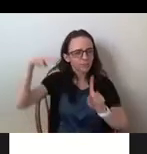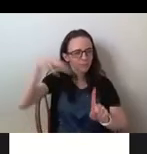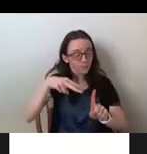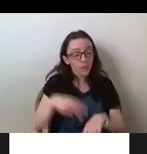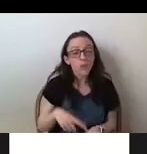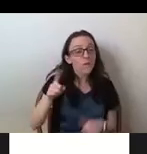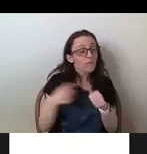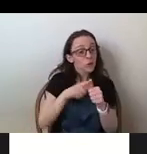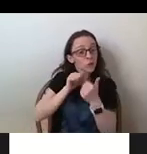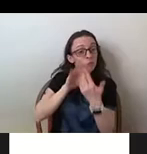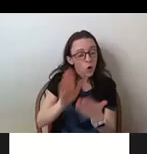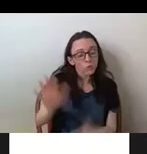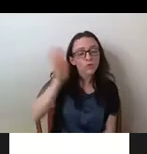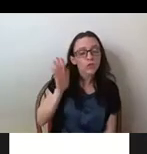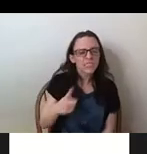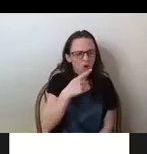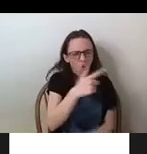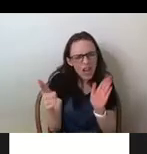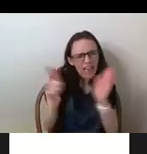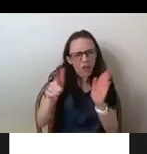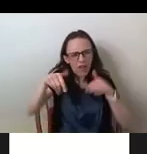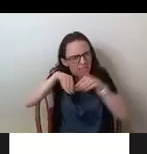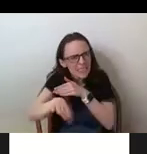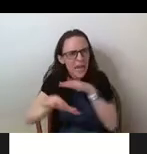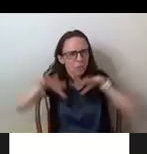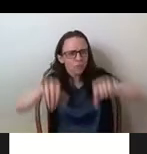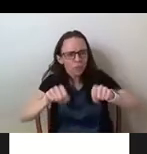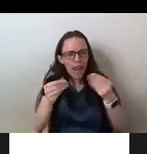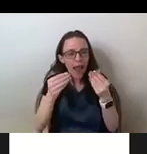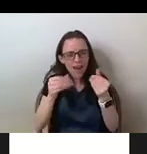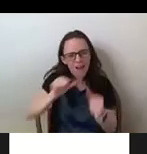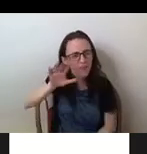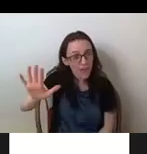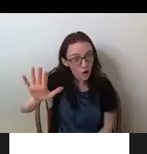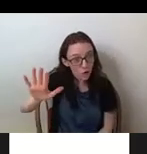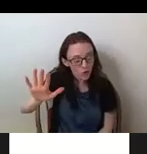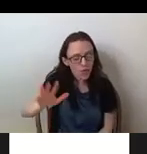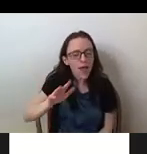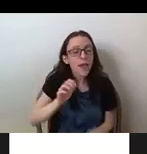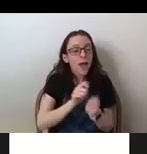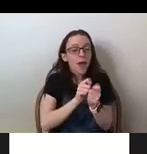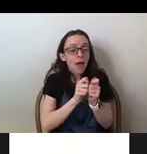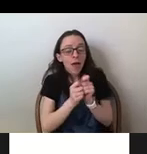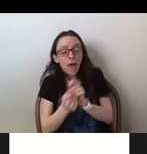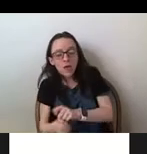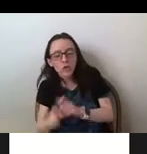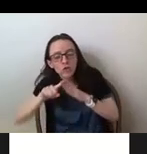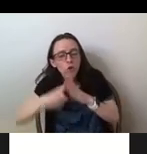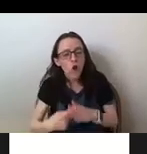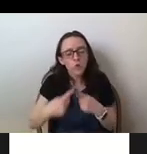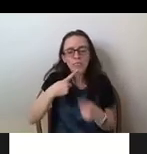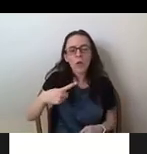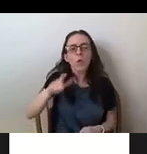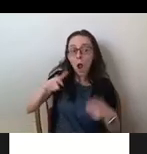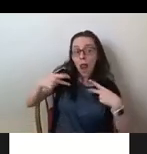taking over land that didn't belong to them. But over time, there grew a distinction between legitimate and illegitimate occupiers of a